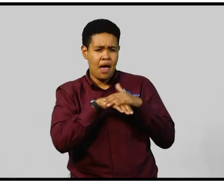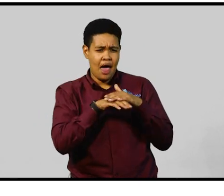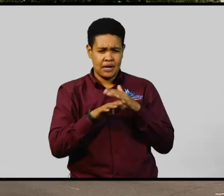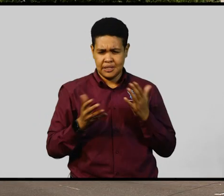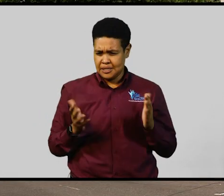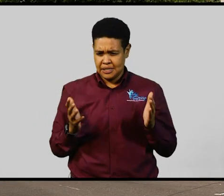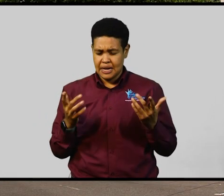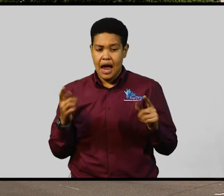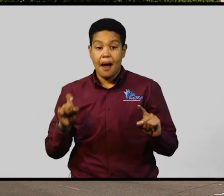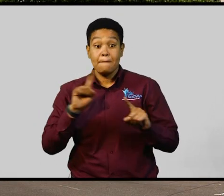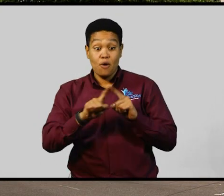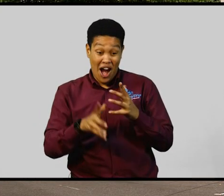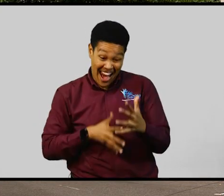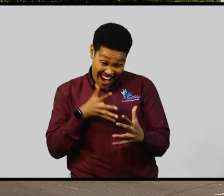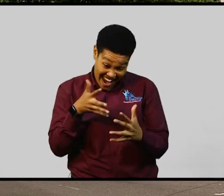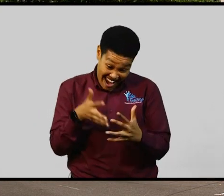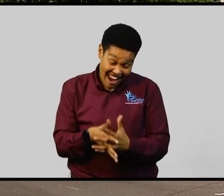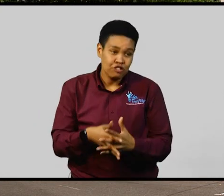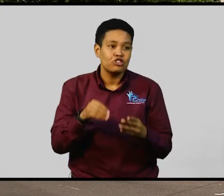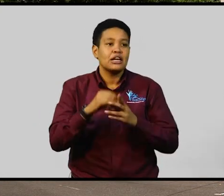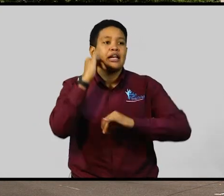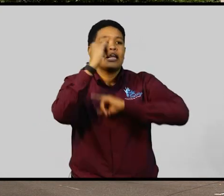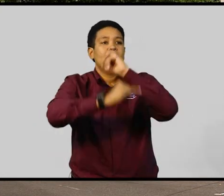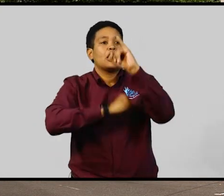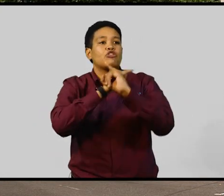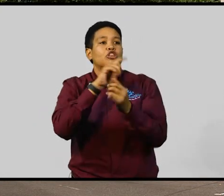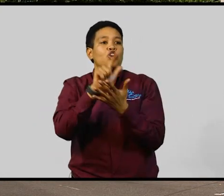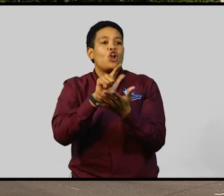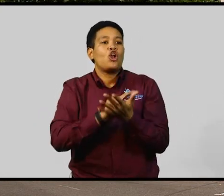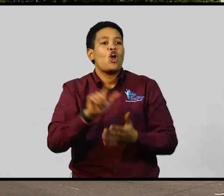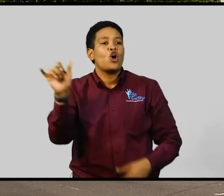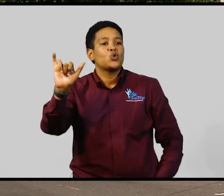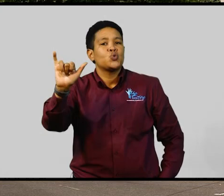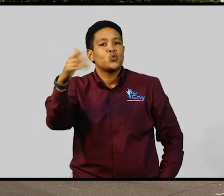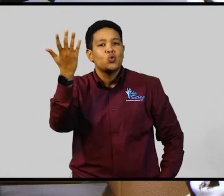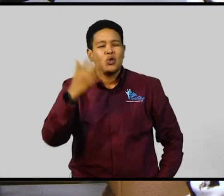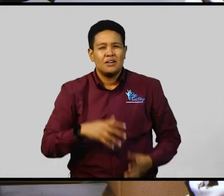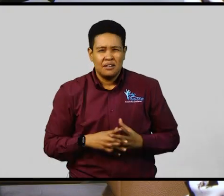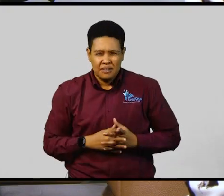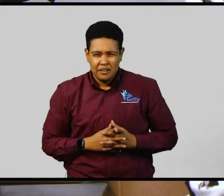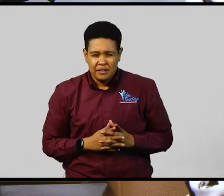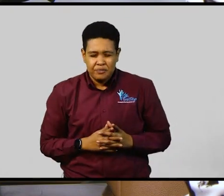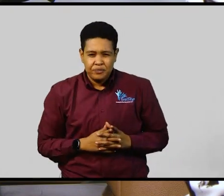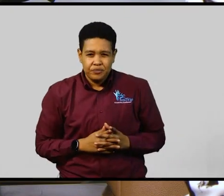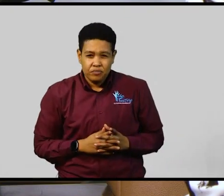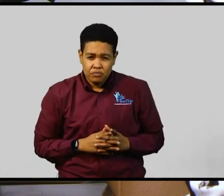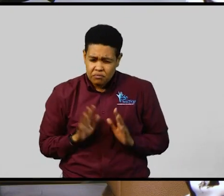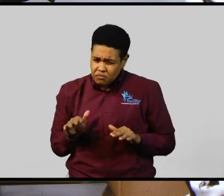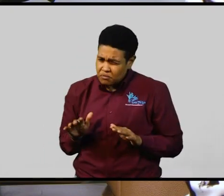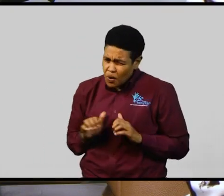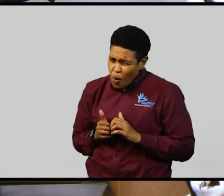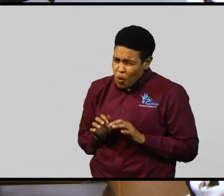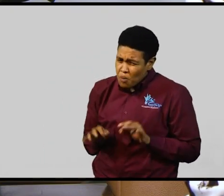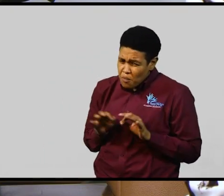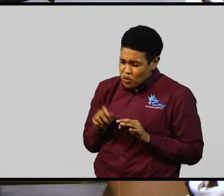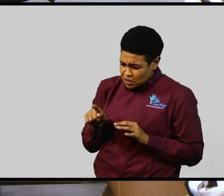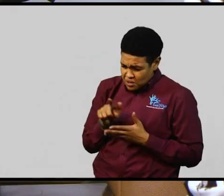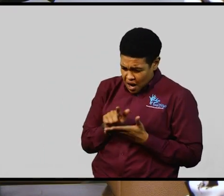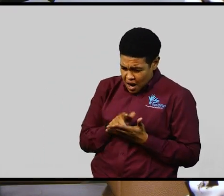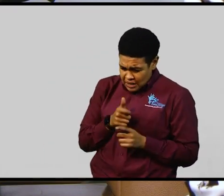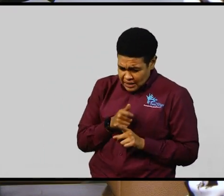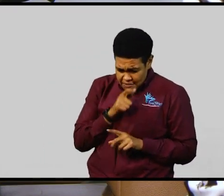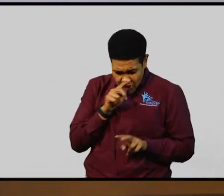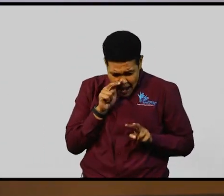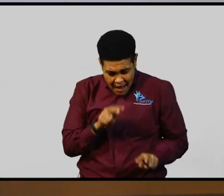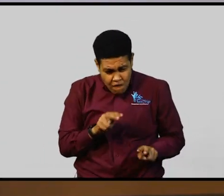entrenched in international law. How important is it that this act be enforced